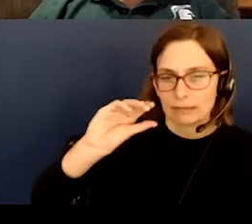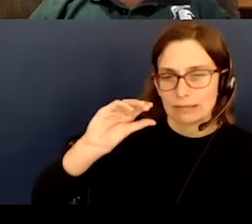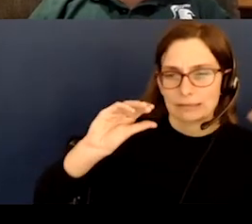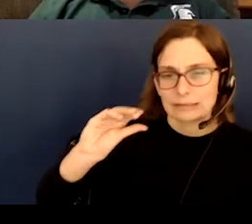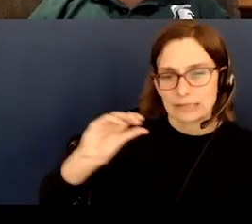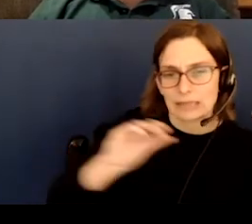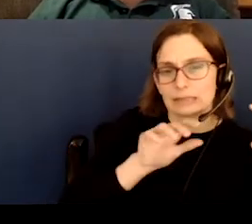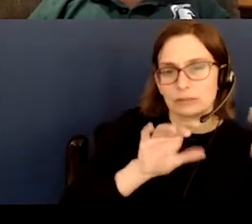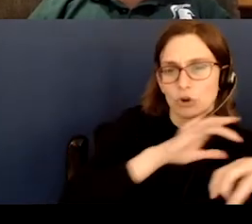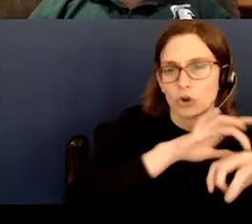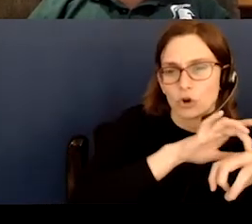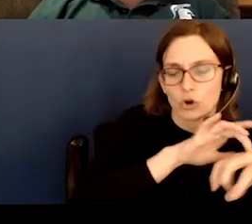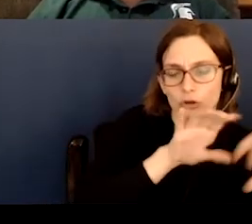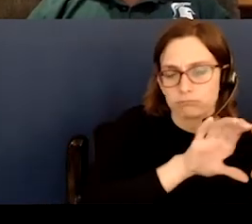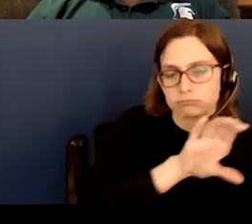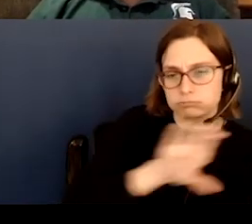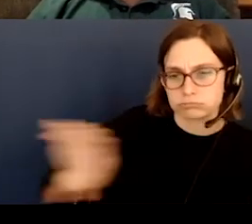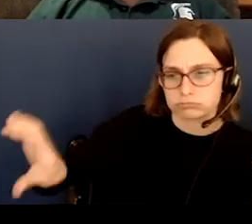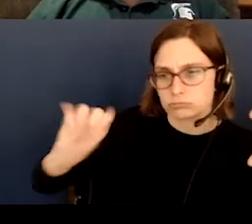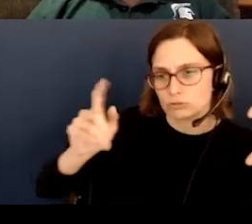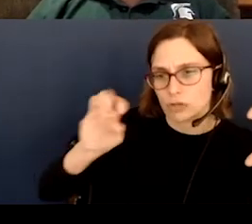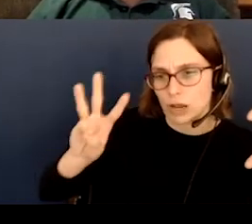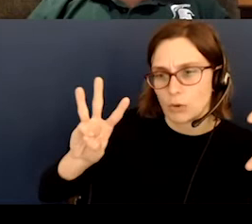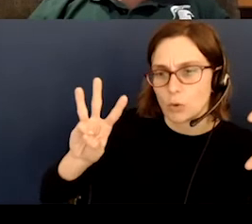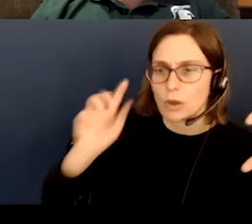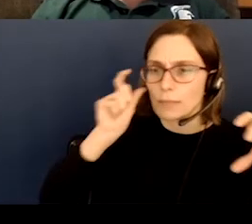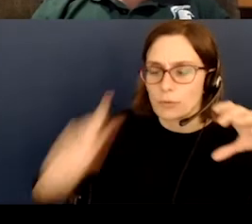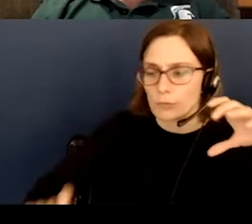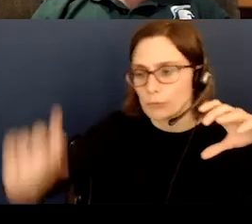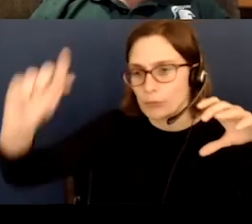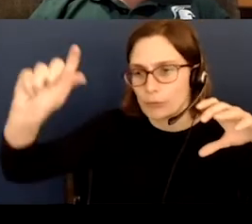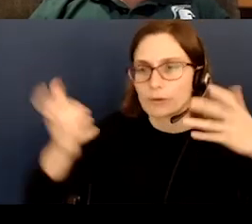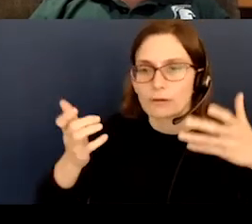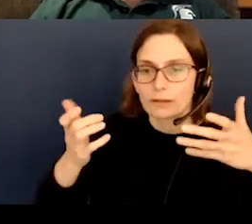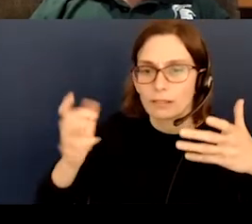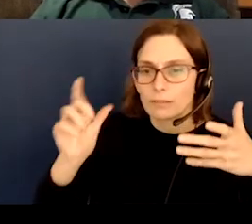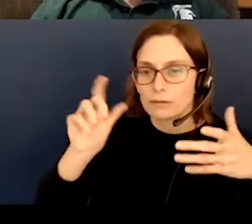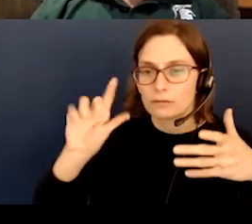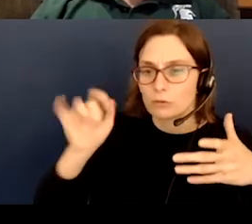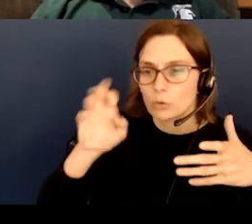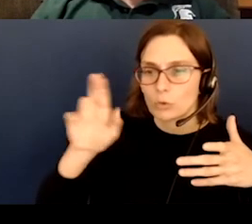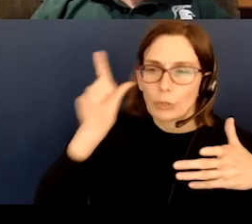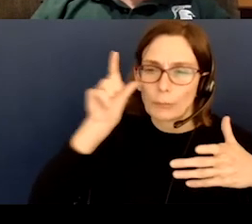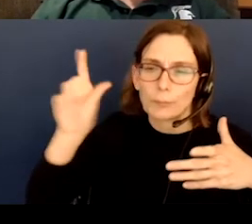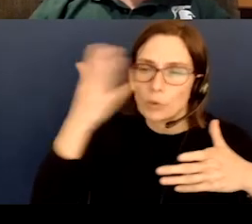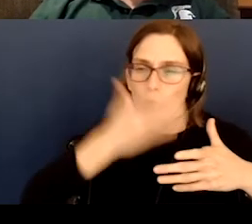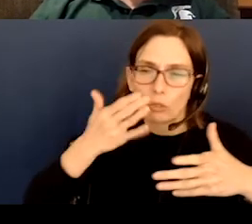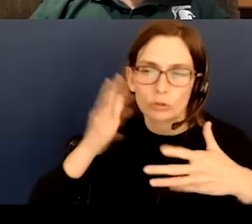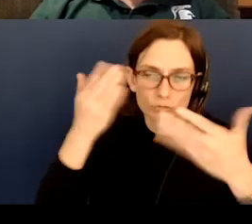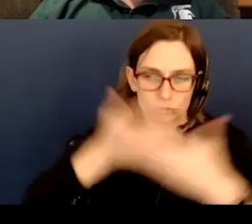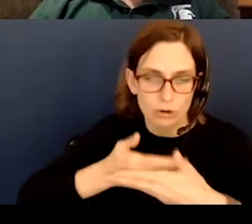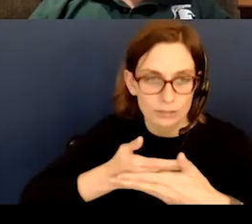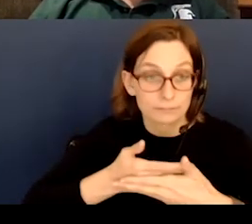casts a shadow, and the Earth passes through it. So lunar eclipse, the moon goes dark. On a solar